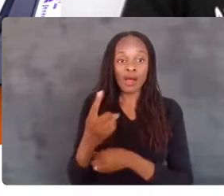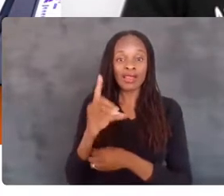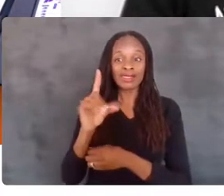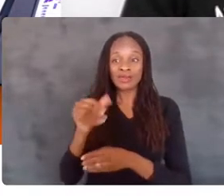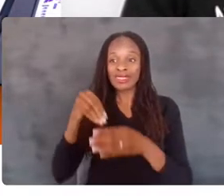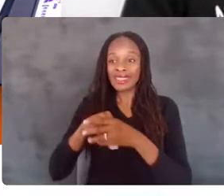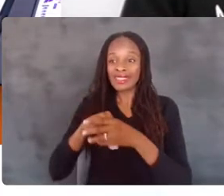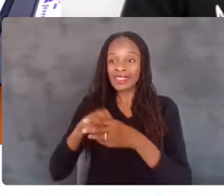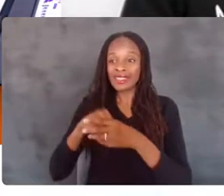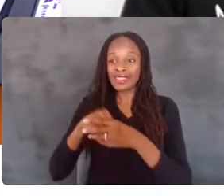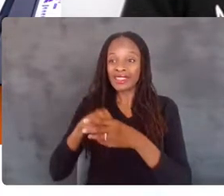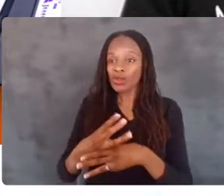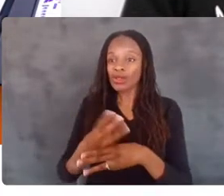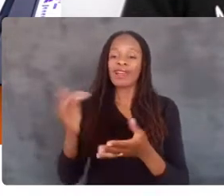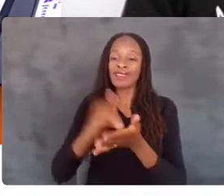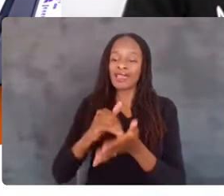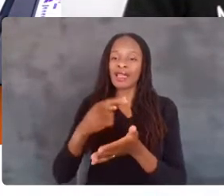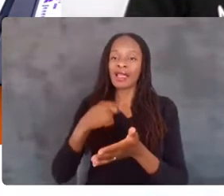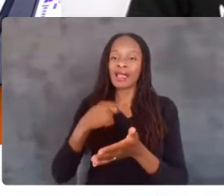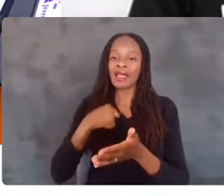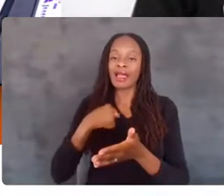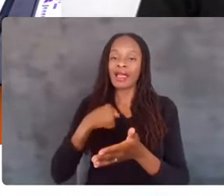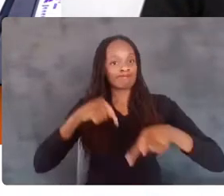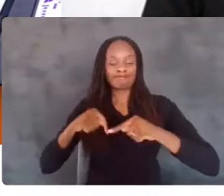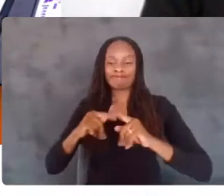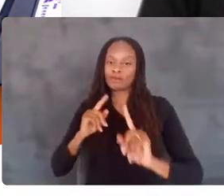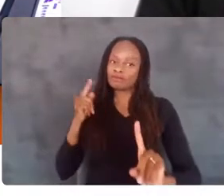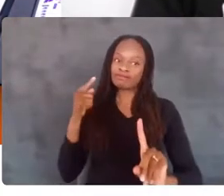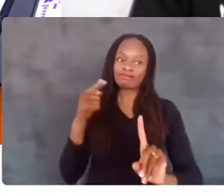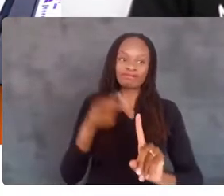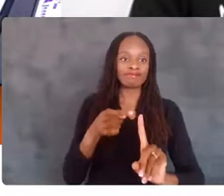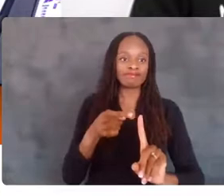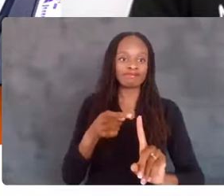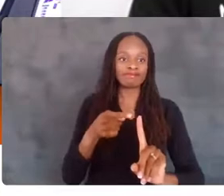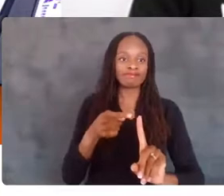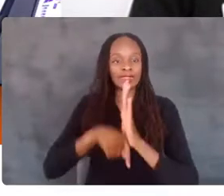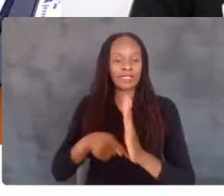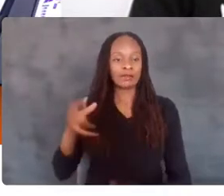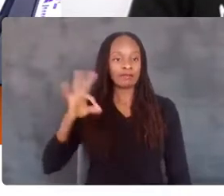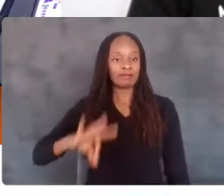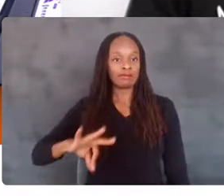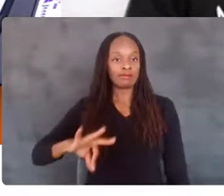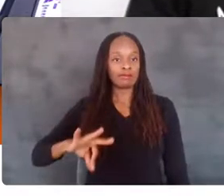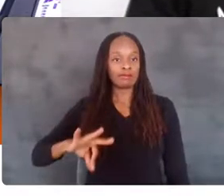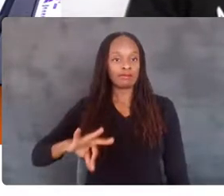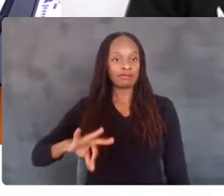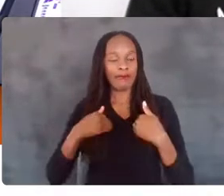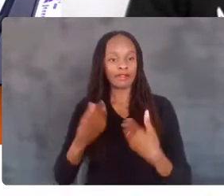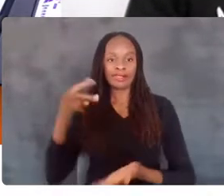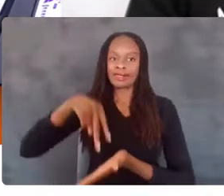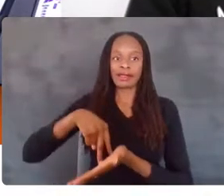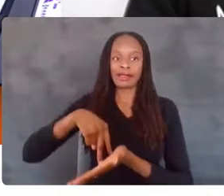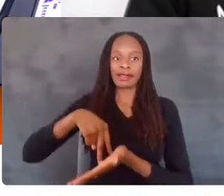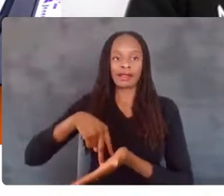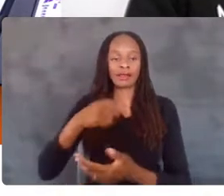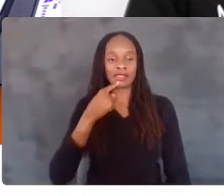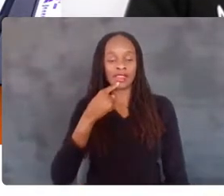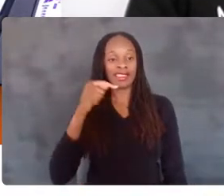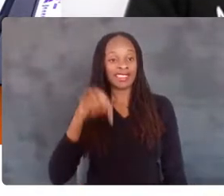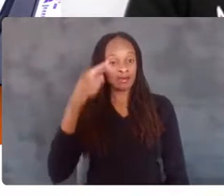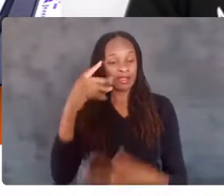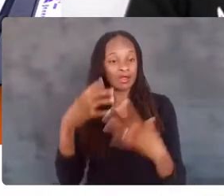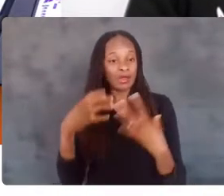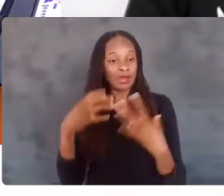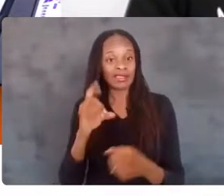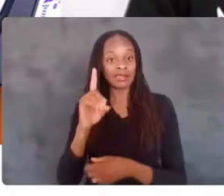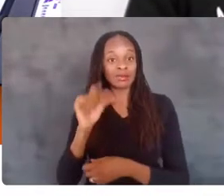world, again, I come back to the deep privilege that I have to stand up and say, this is what a mental health disability looks